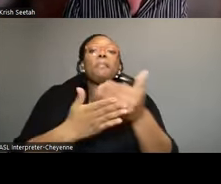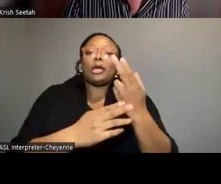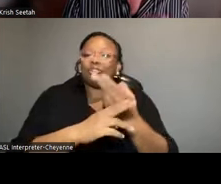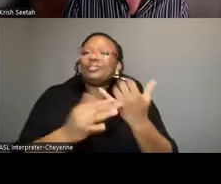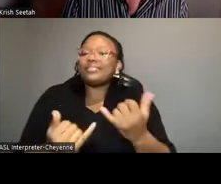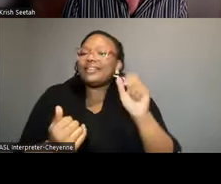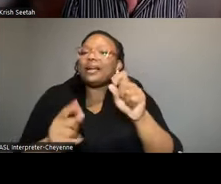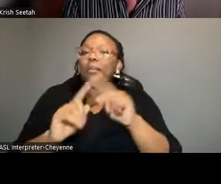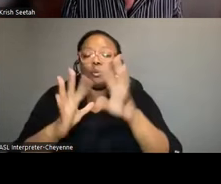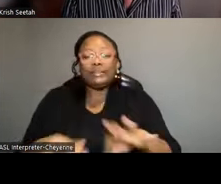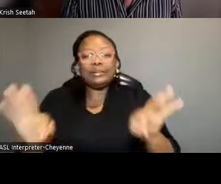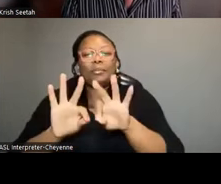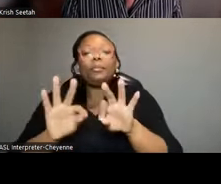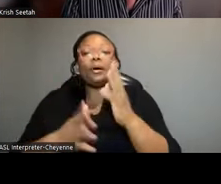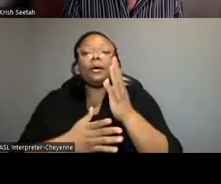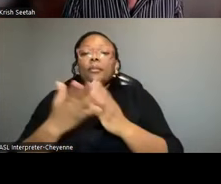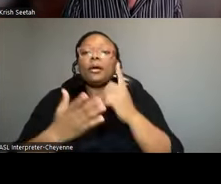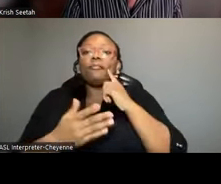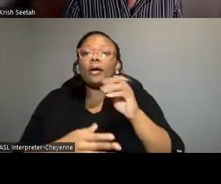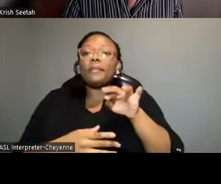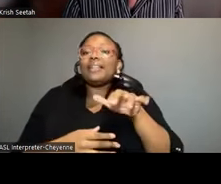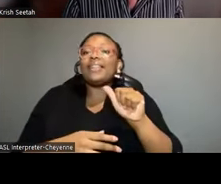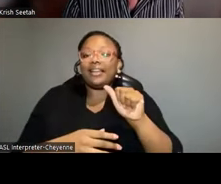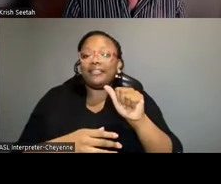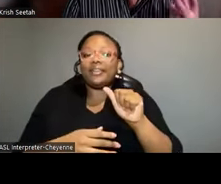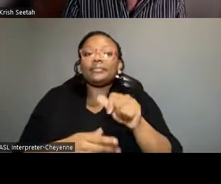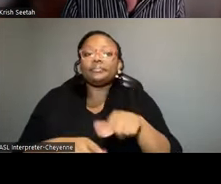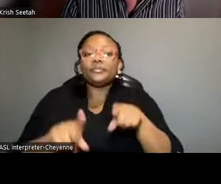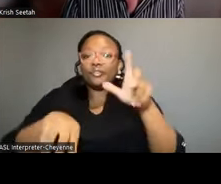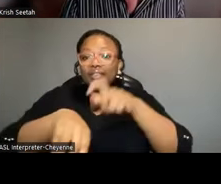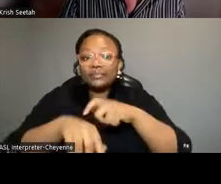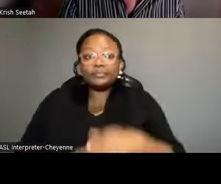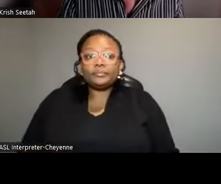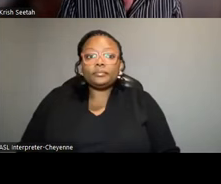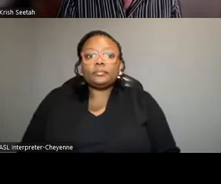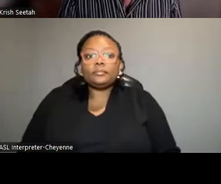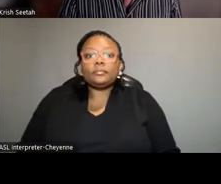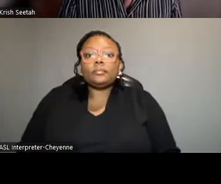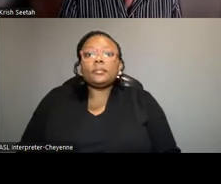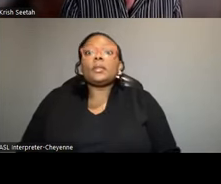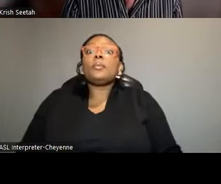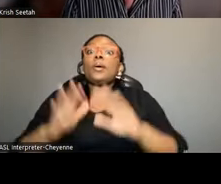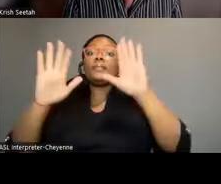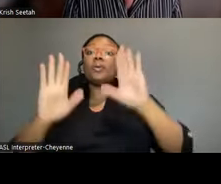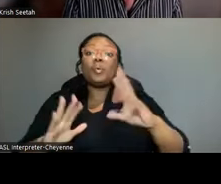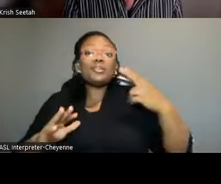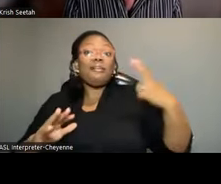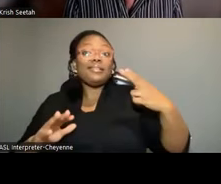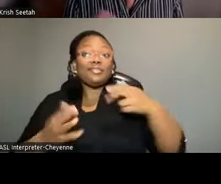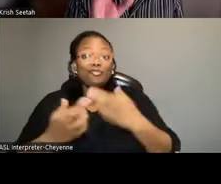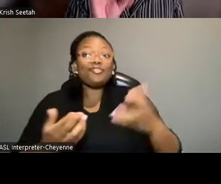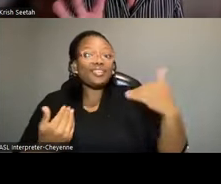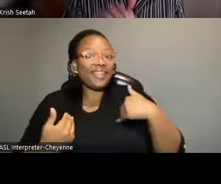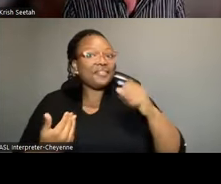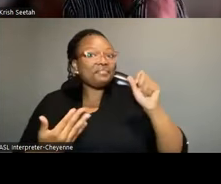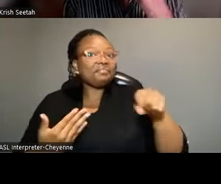for malaria epidemics during that period. We have some wonderful historical resources. Indeed, we have.